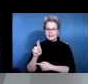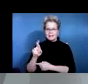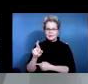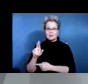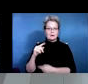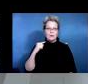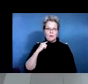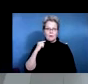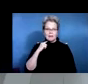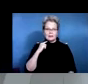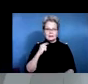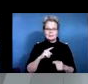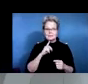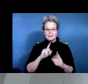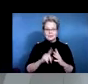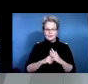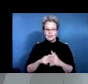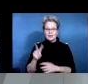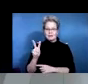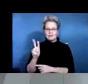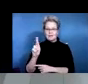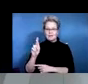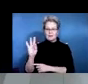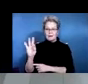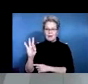vocational resource facilitation program by late August.